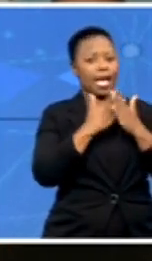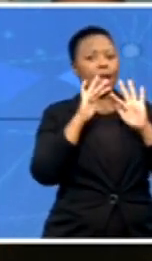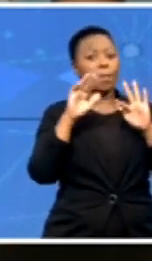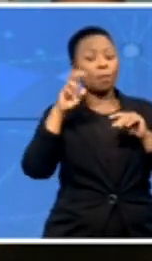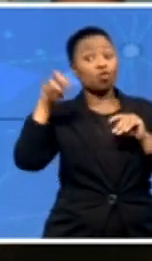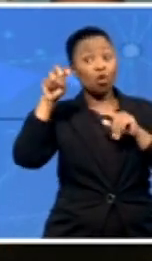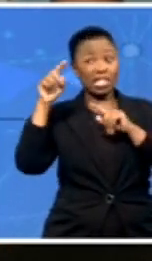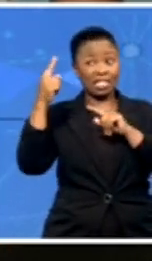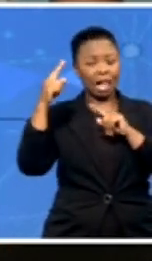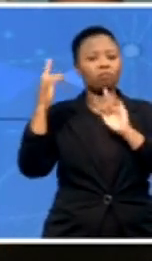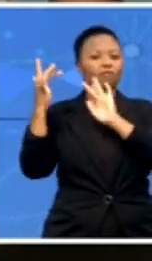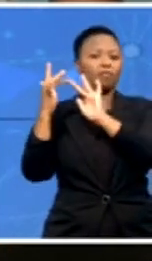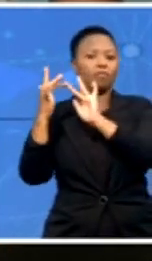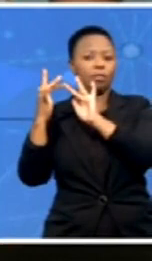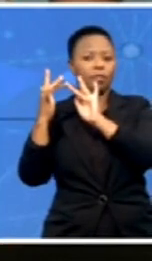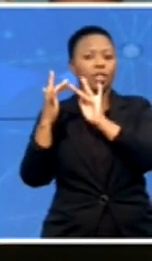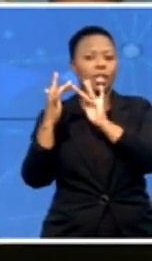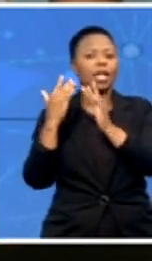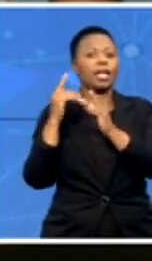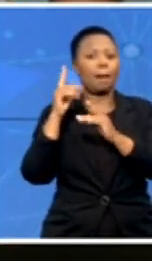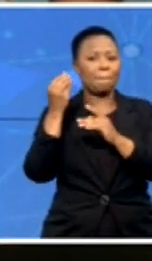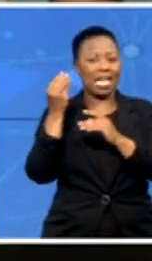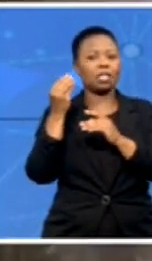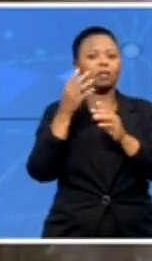take that money in and they'll like put it away for you.